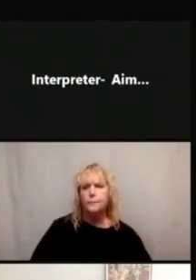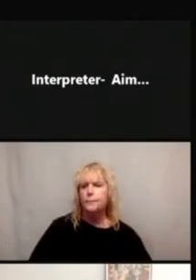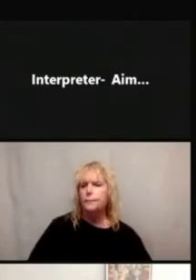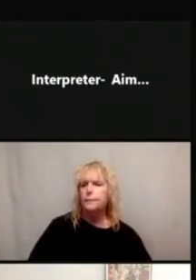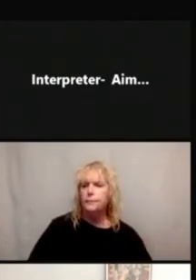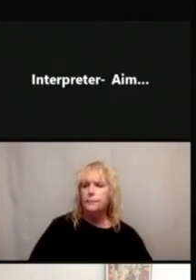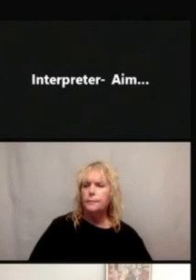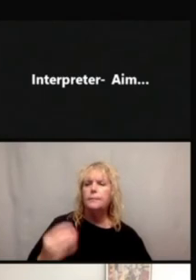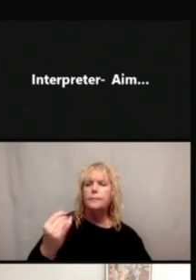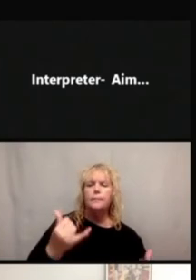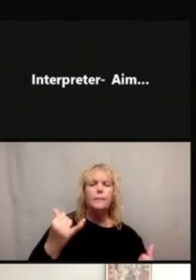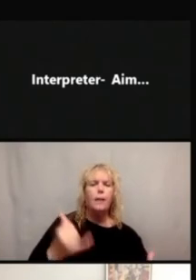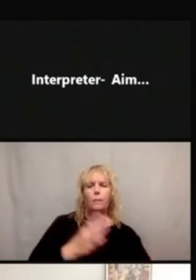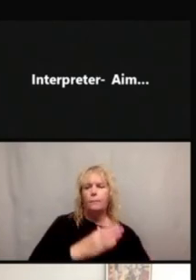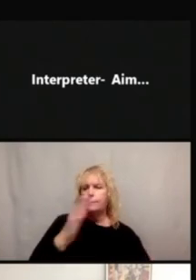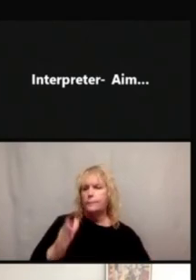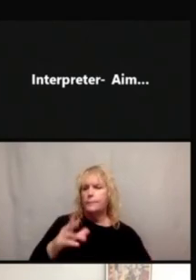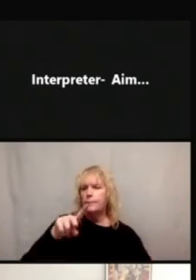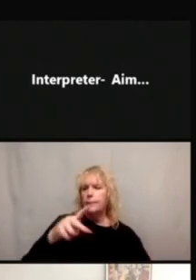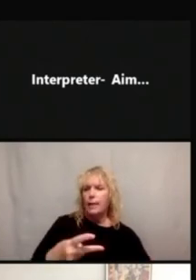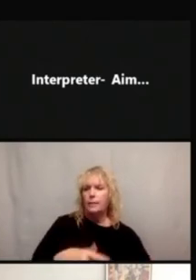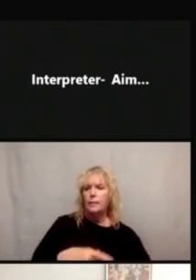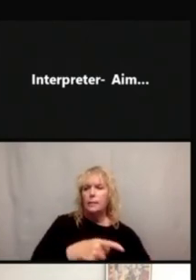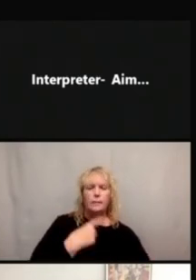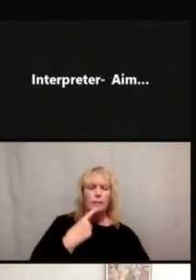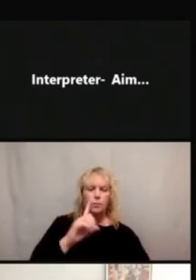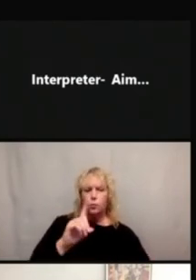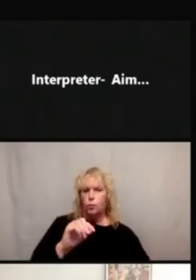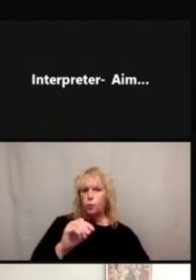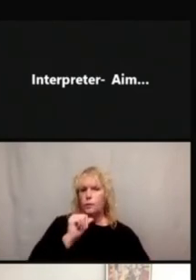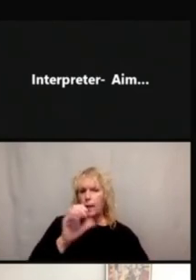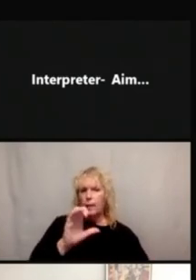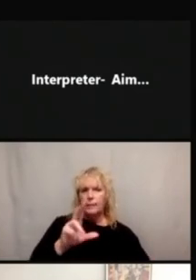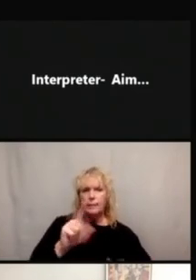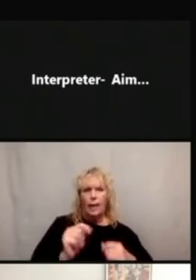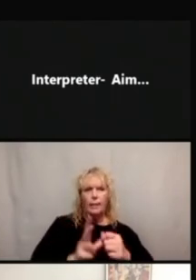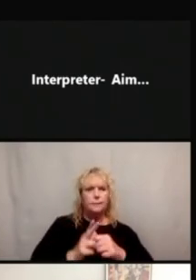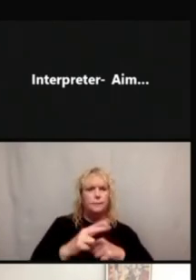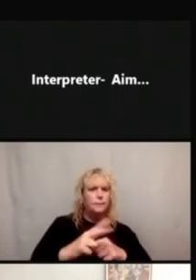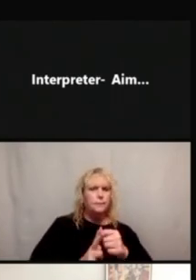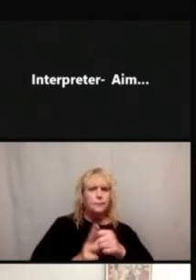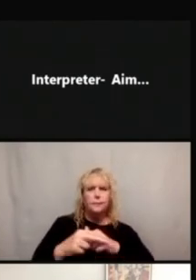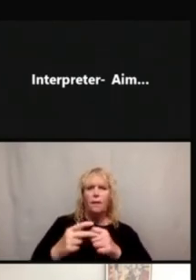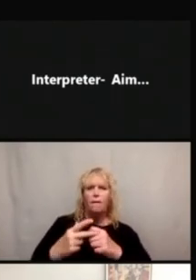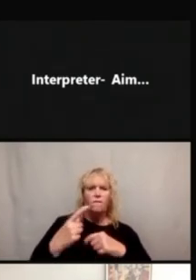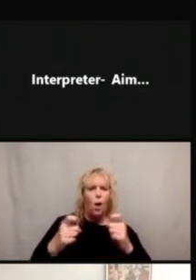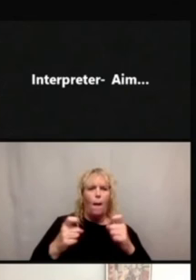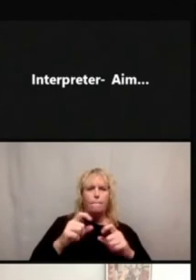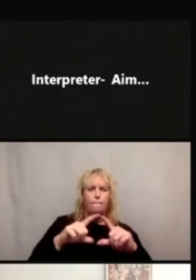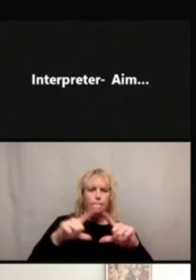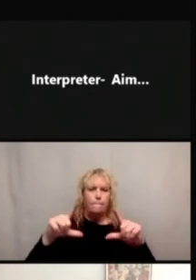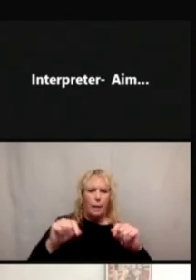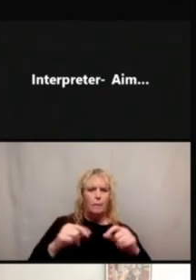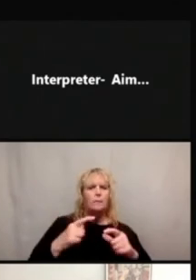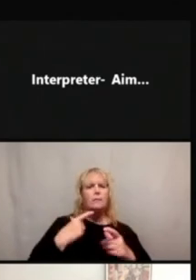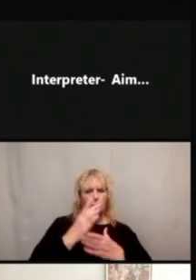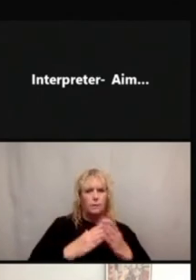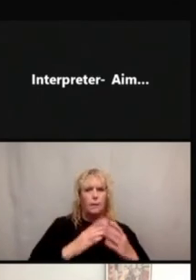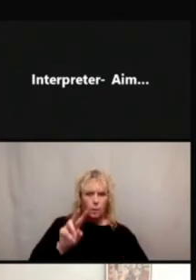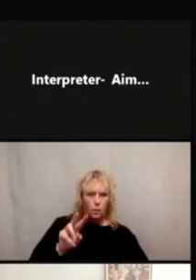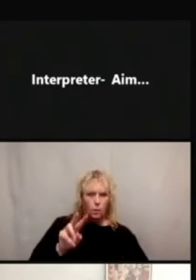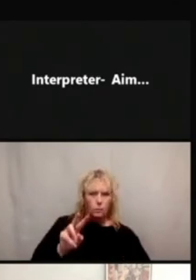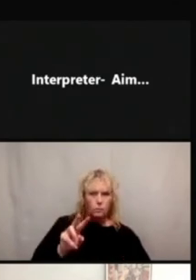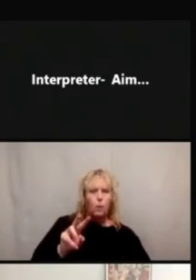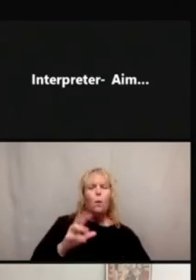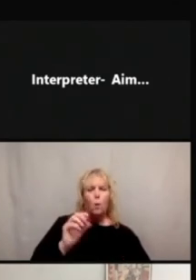Our second one, do not cut pills from the packaging. So a few participants were able to get it, don't cut the